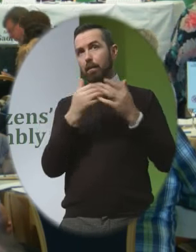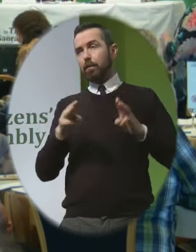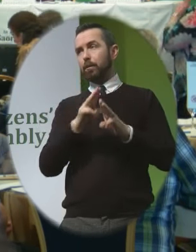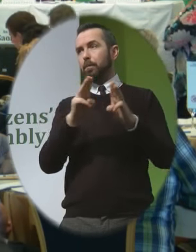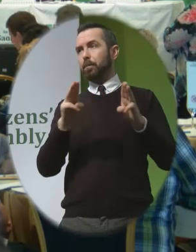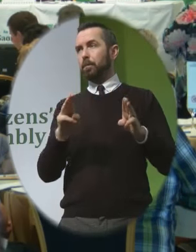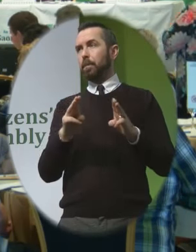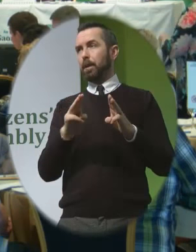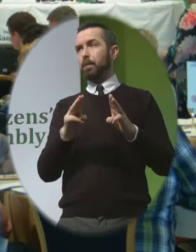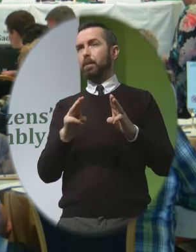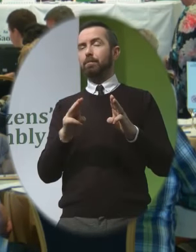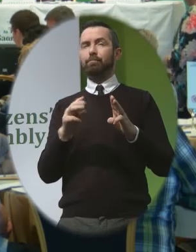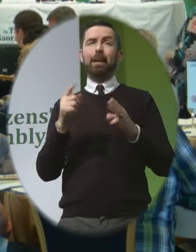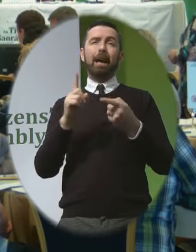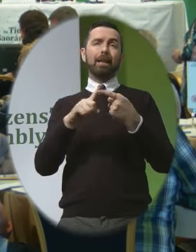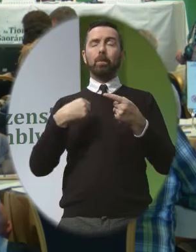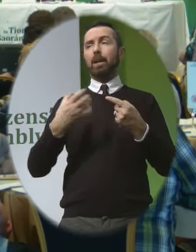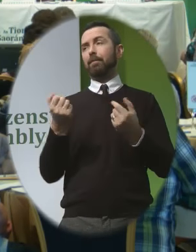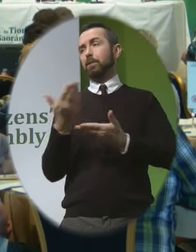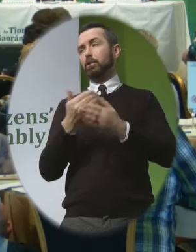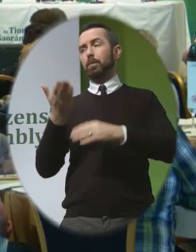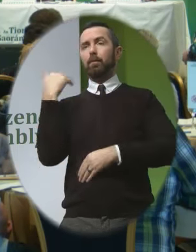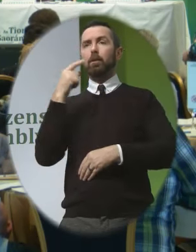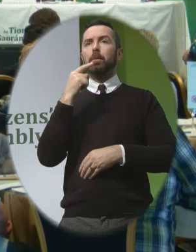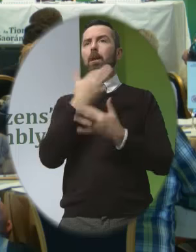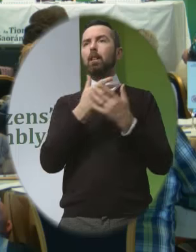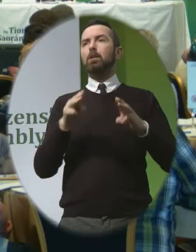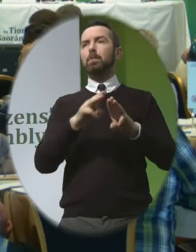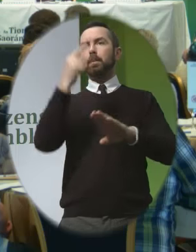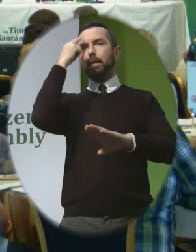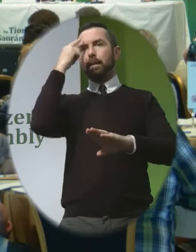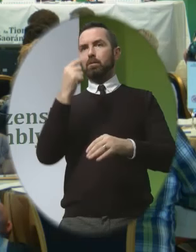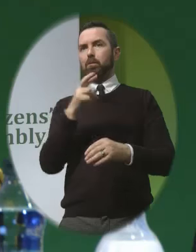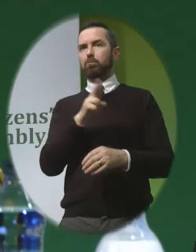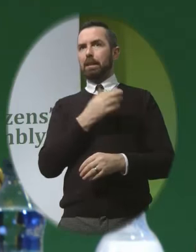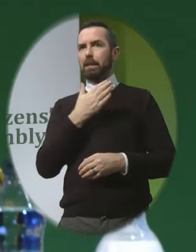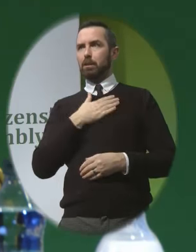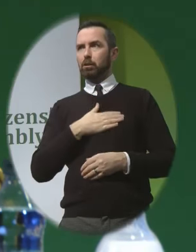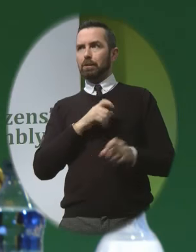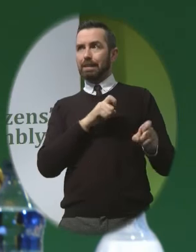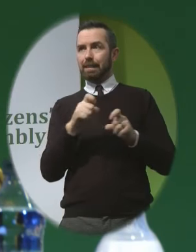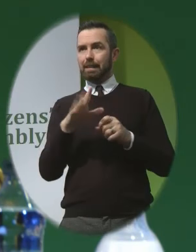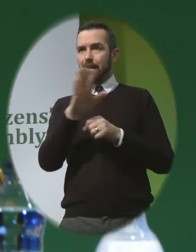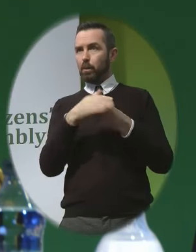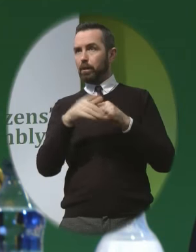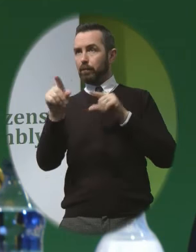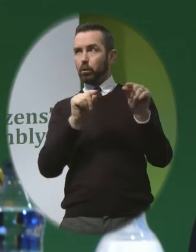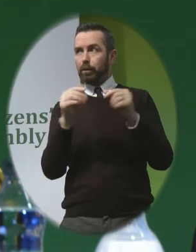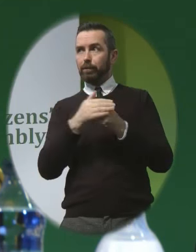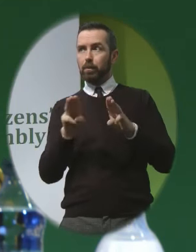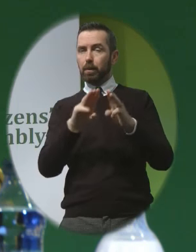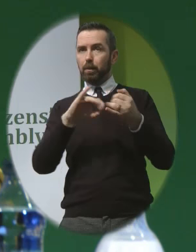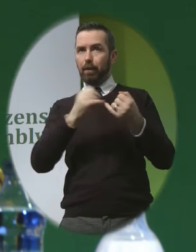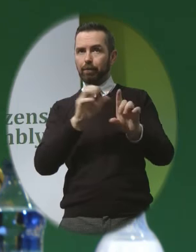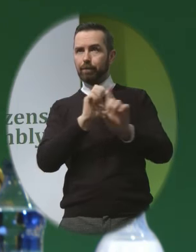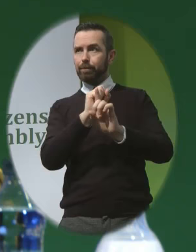you know, we've had this discussion ourselves as parents Where many people would think, well, surely it's just a matter of choice Where those that the